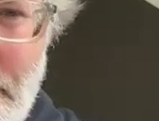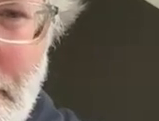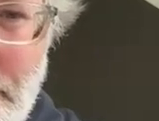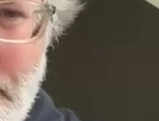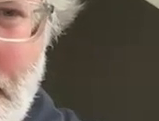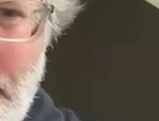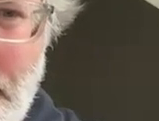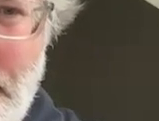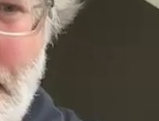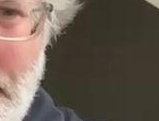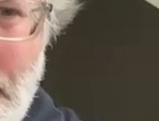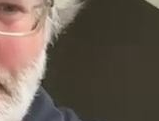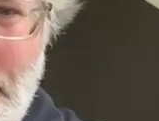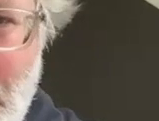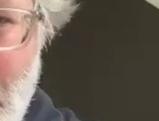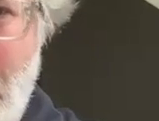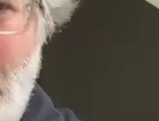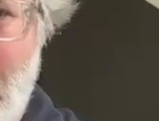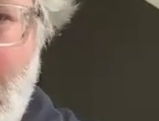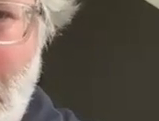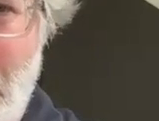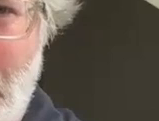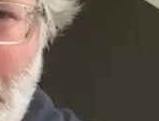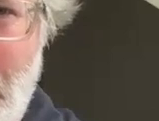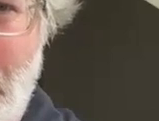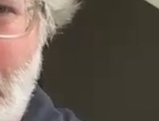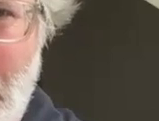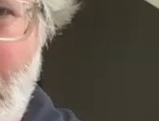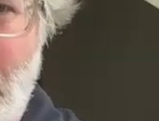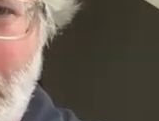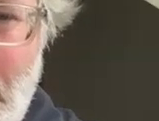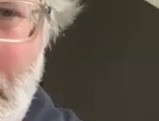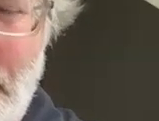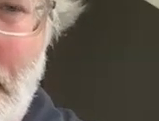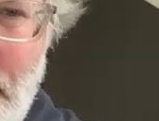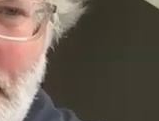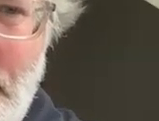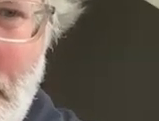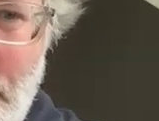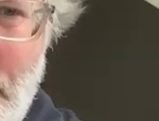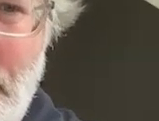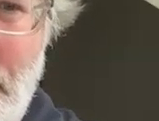petitions to the extent your organization you know is able to do that kind of thing showing up for those events it goes a really long way